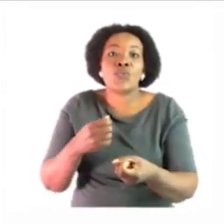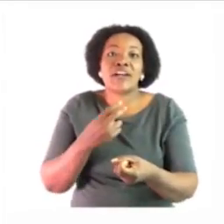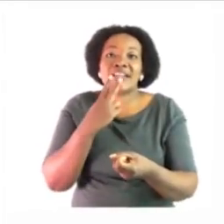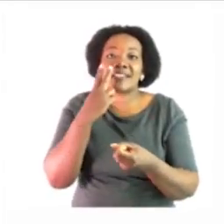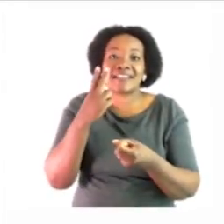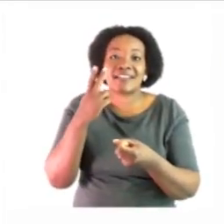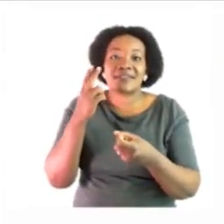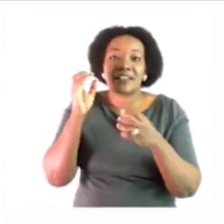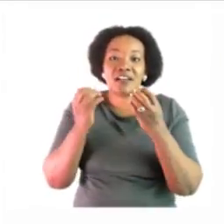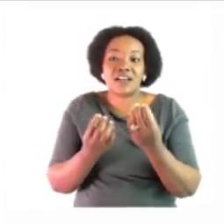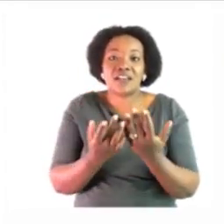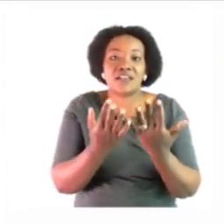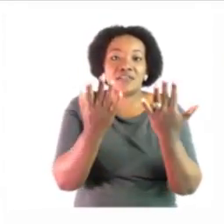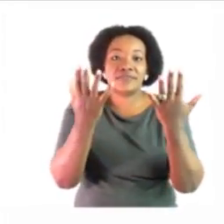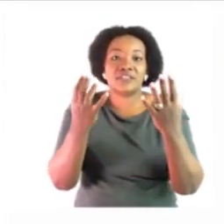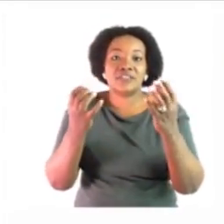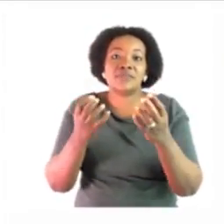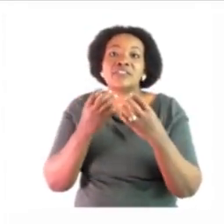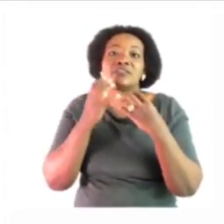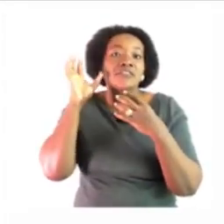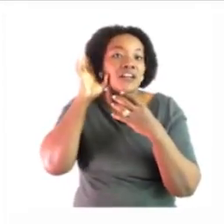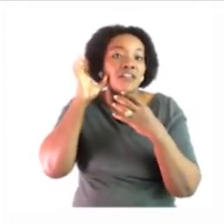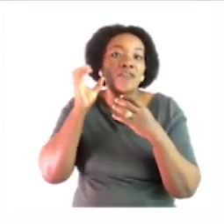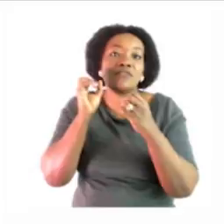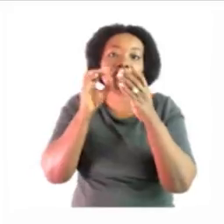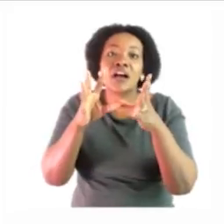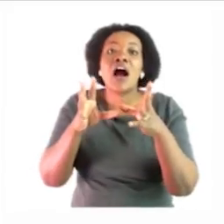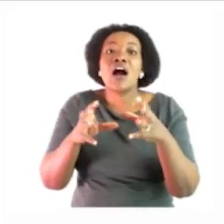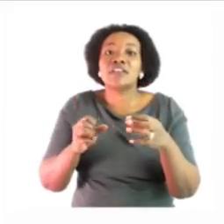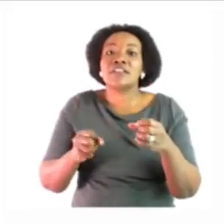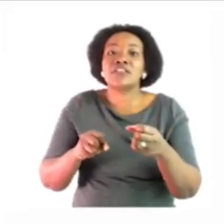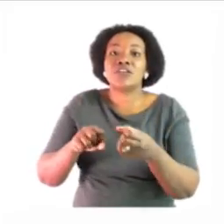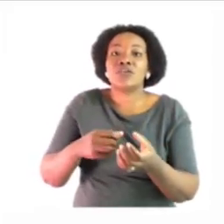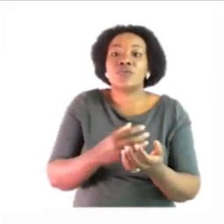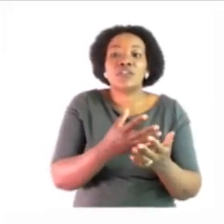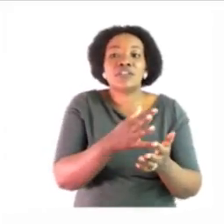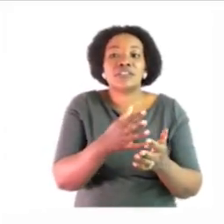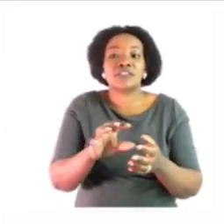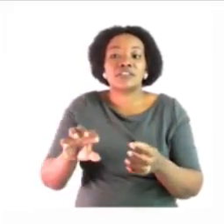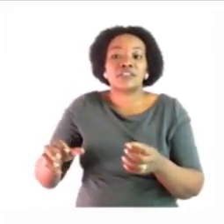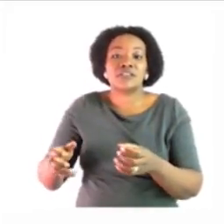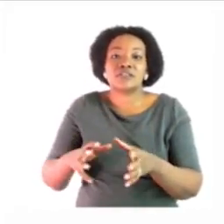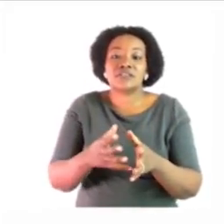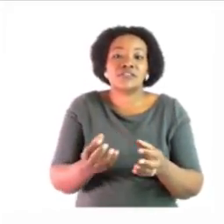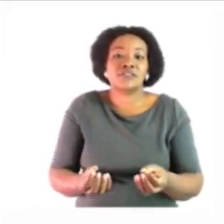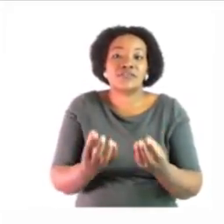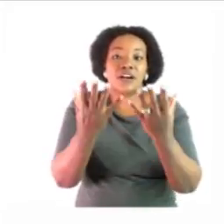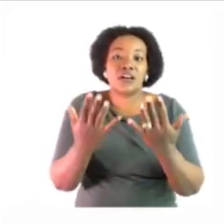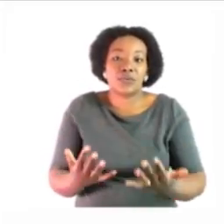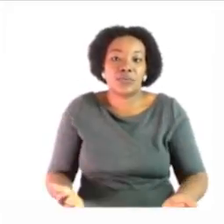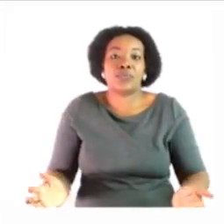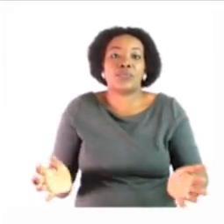when i see a fire hear me shout i turn the water on put it